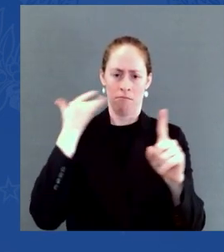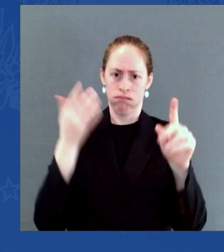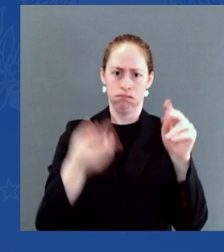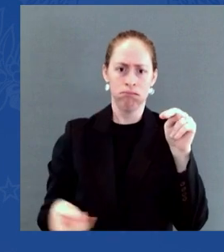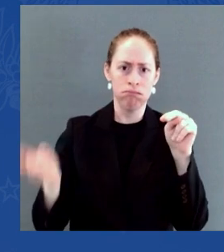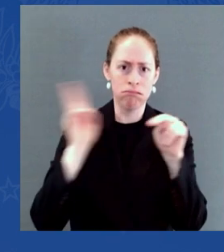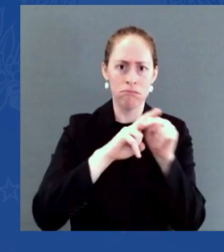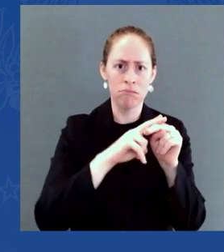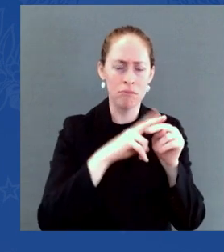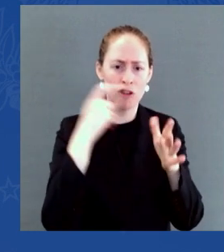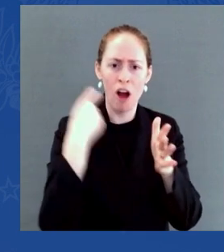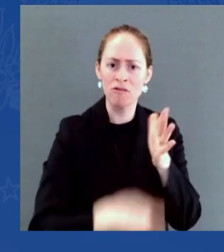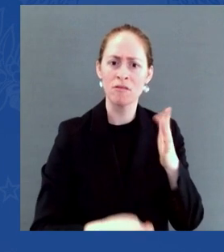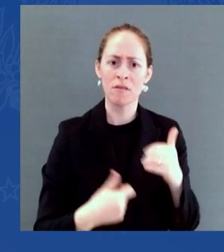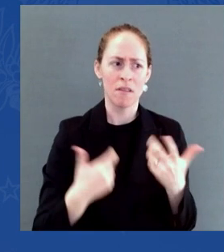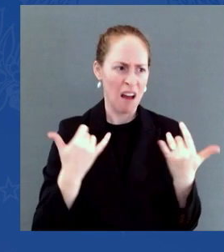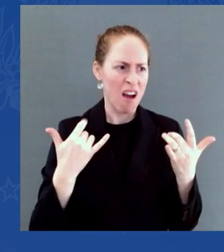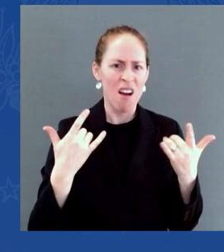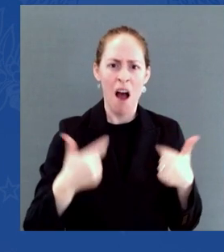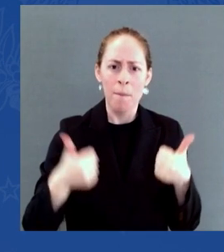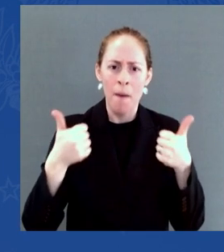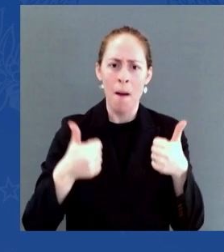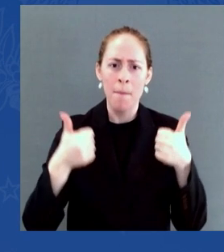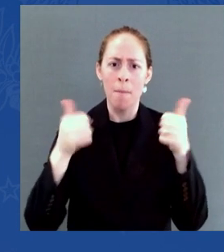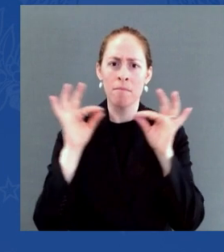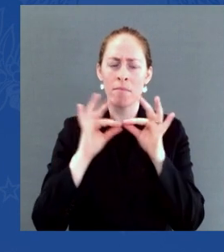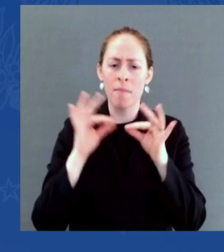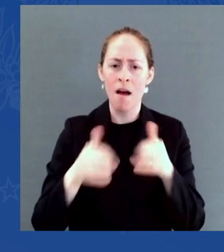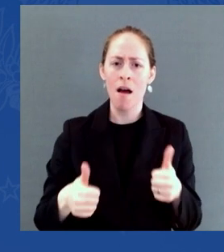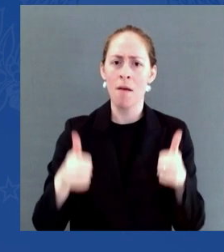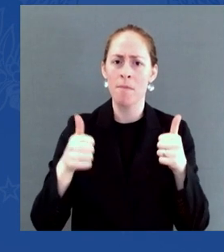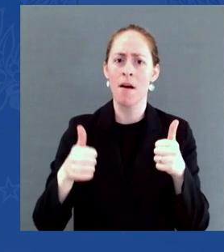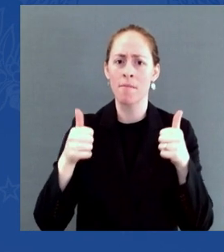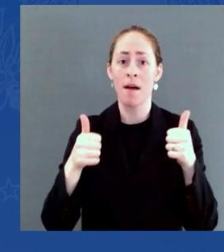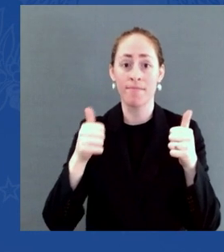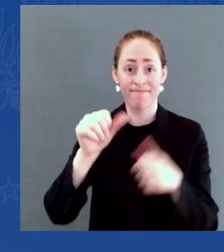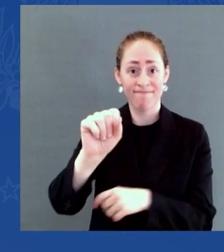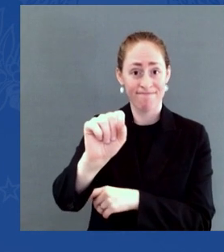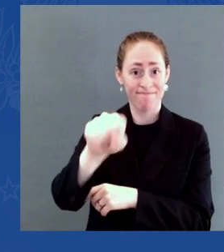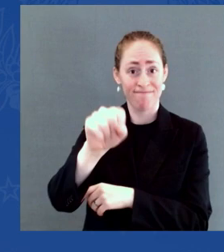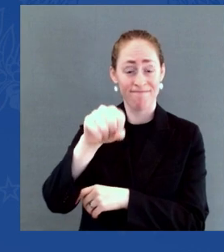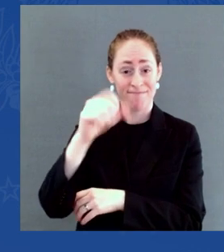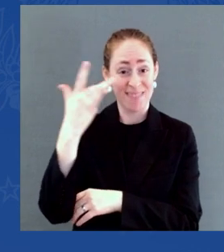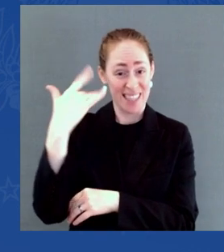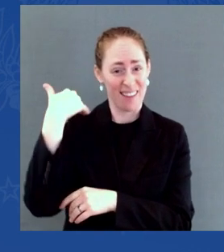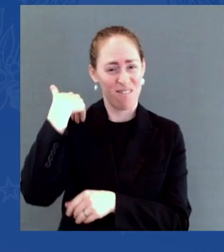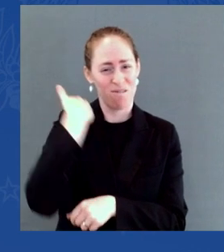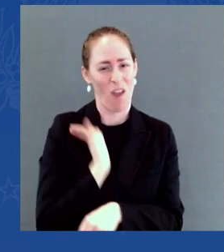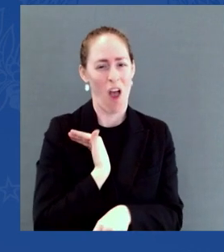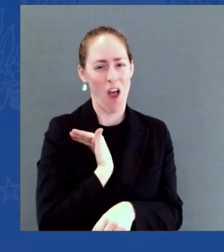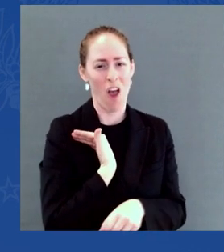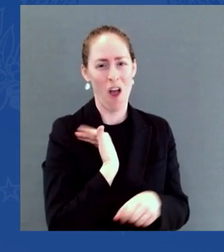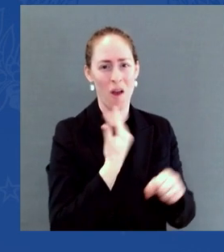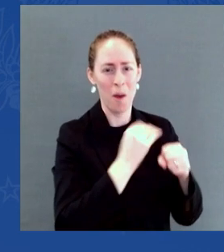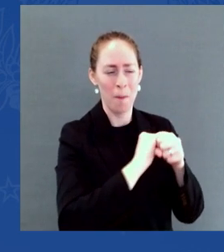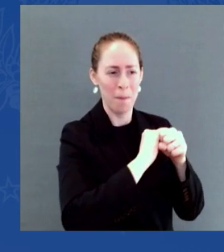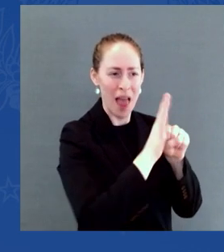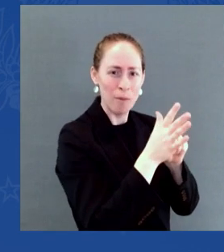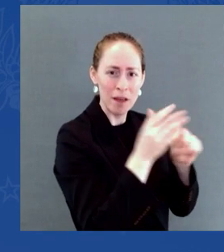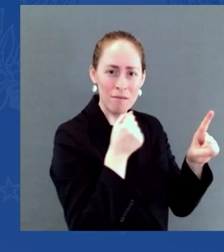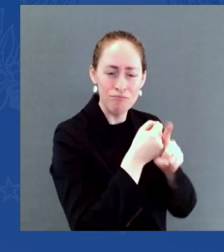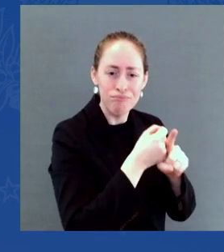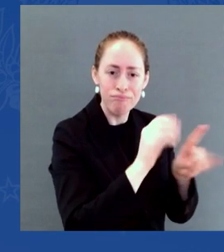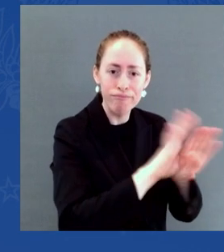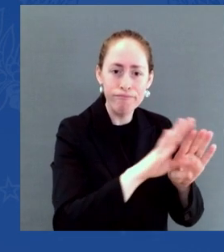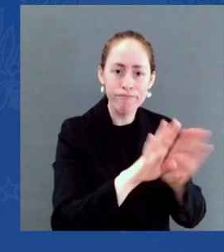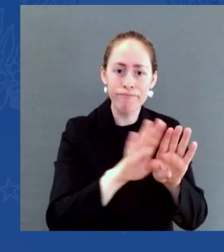byproduct of a world economy shut down by the pandemic as it comes back to life. Prices are still out of sunk — excuse